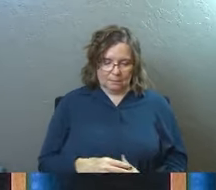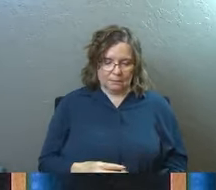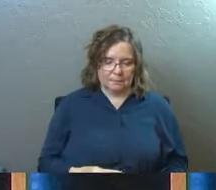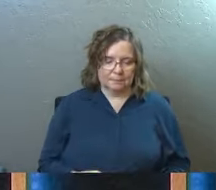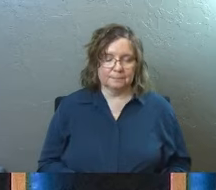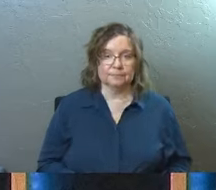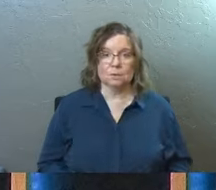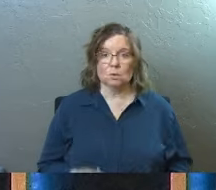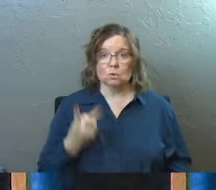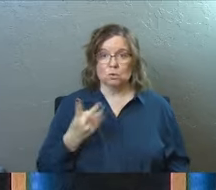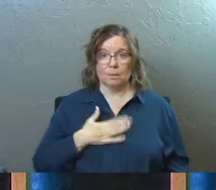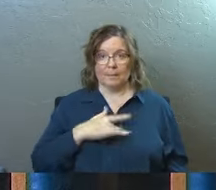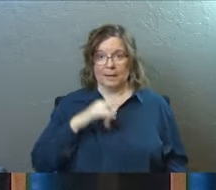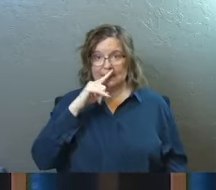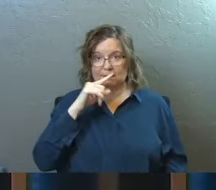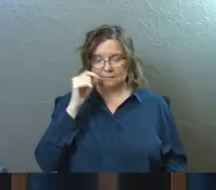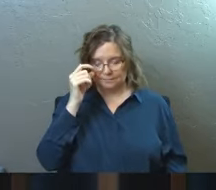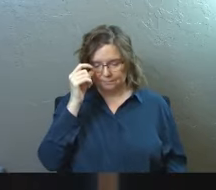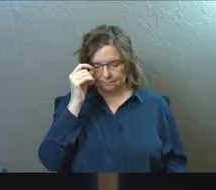Two of my kids.